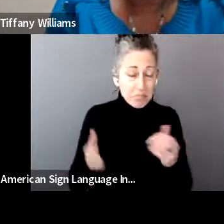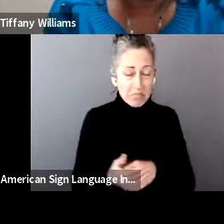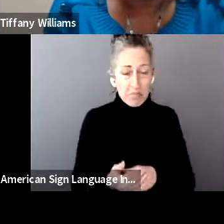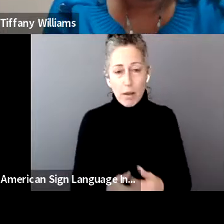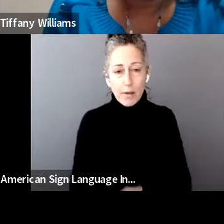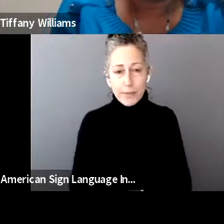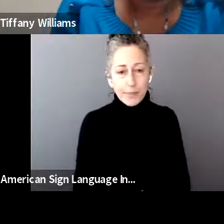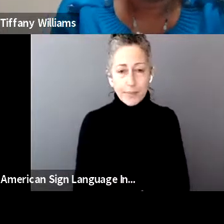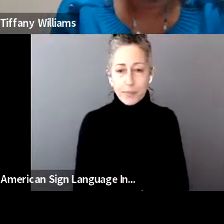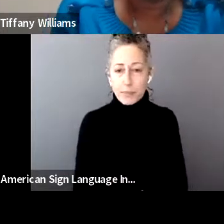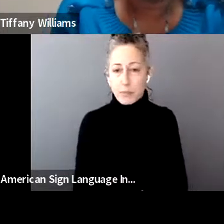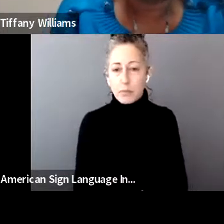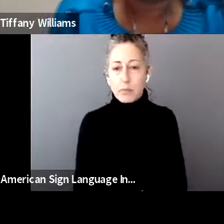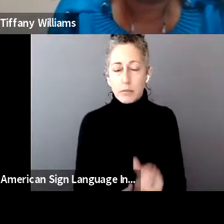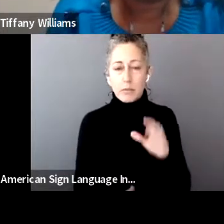Go ahead, Ms. Oliver.